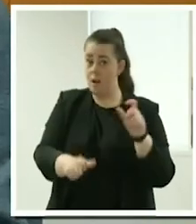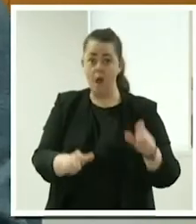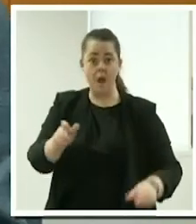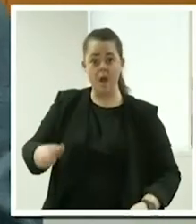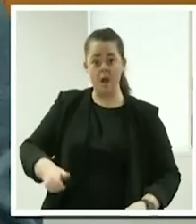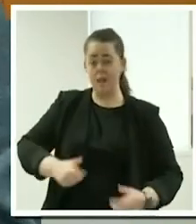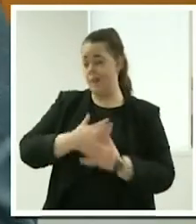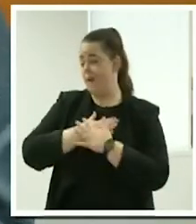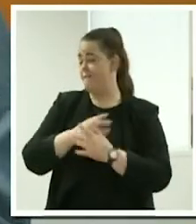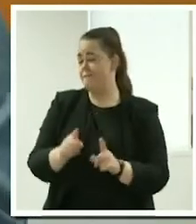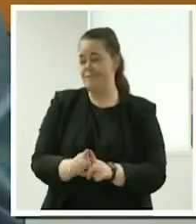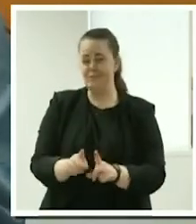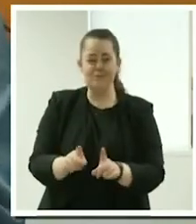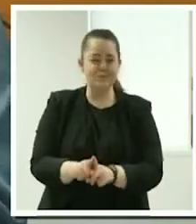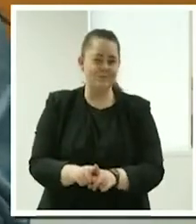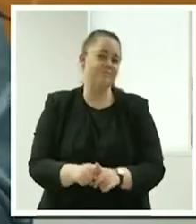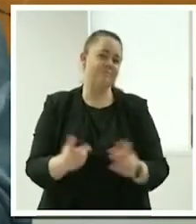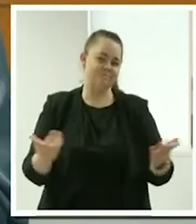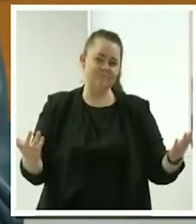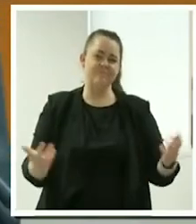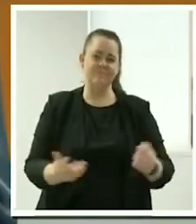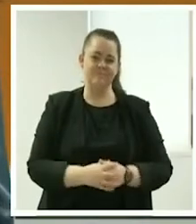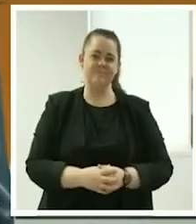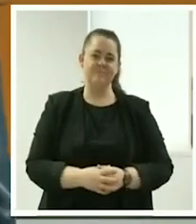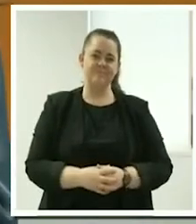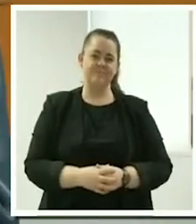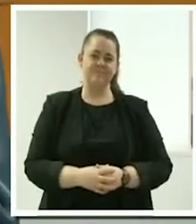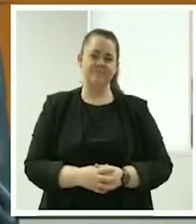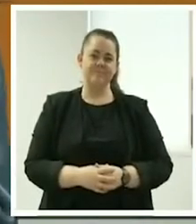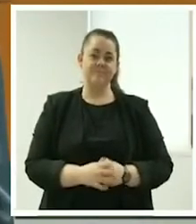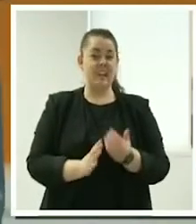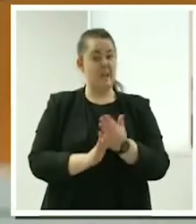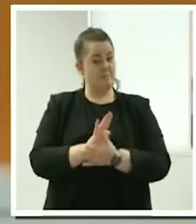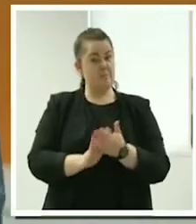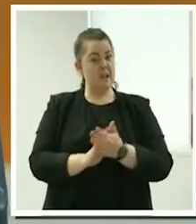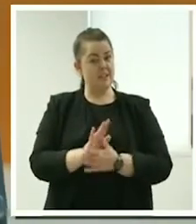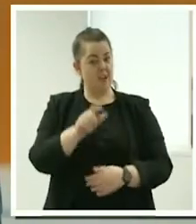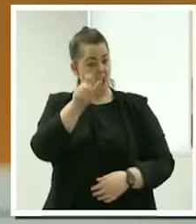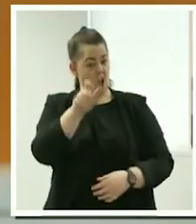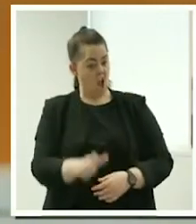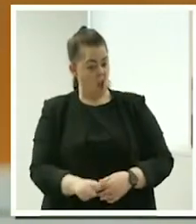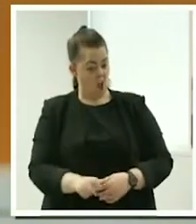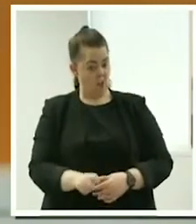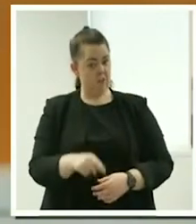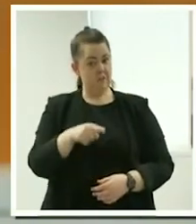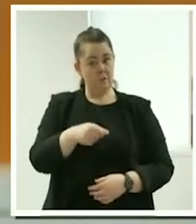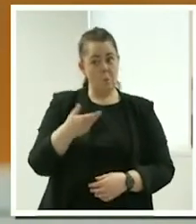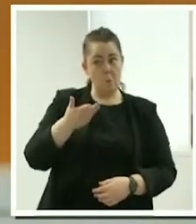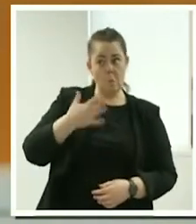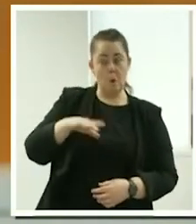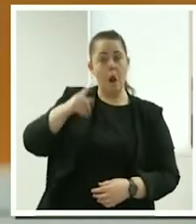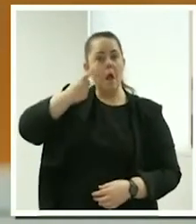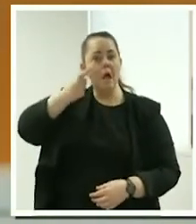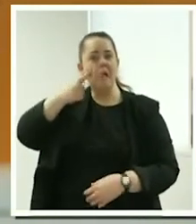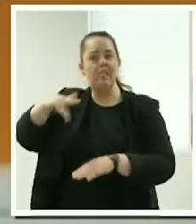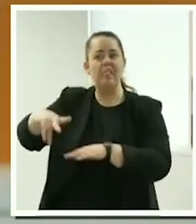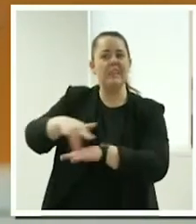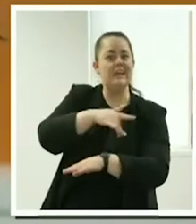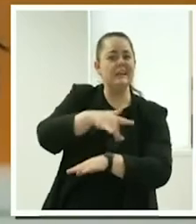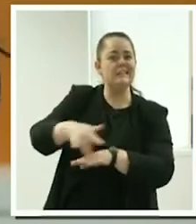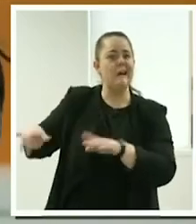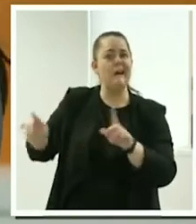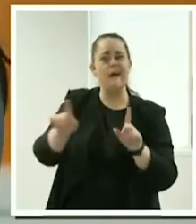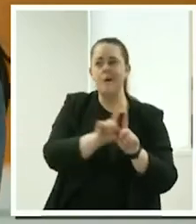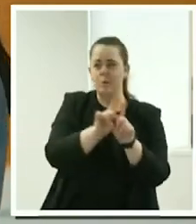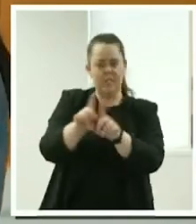and has led to be able to take the clients out to go to theater or things like that it